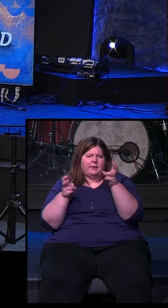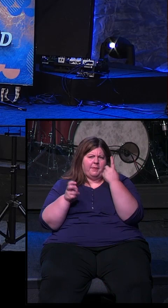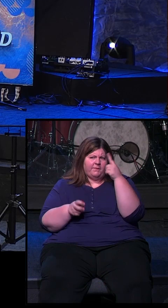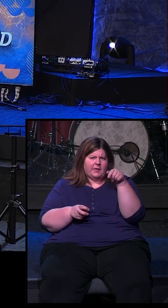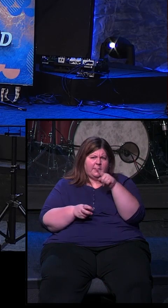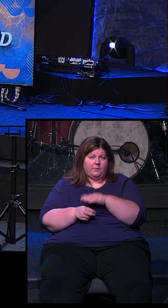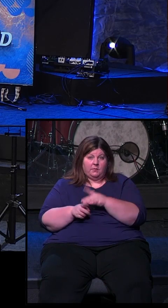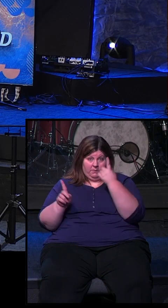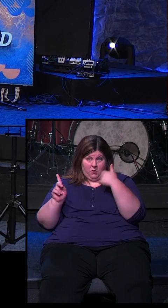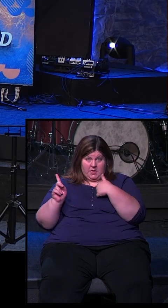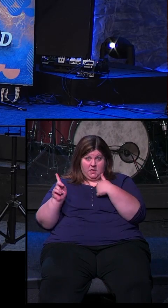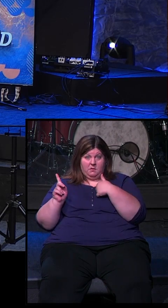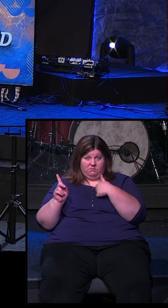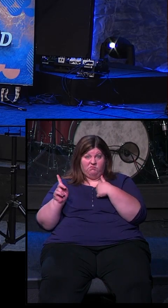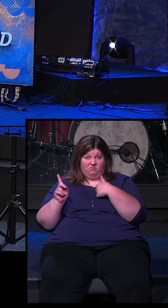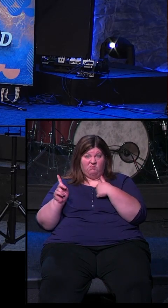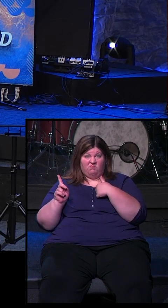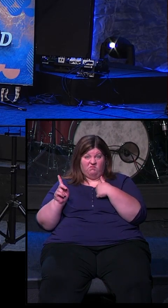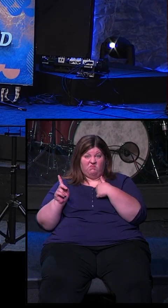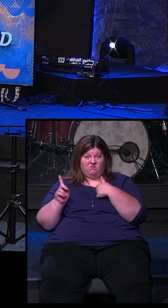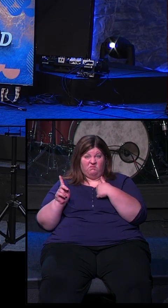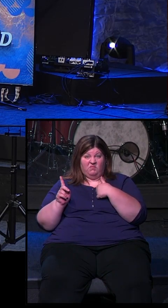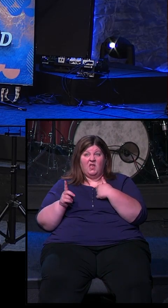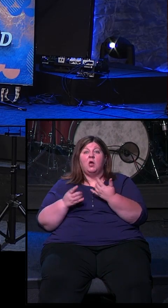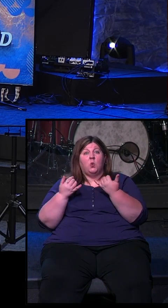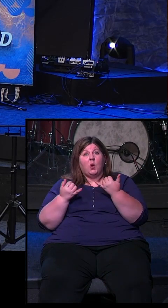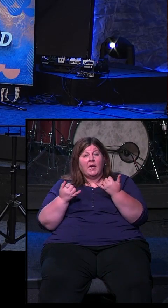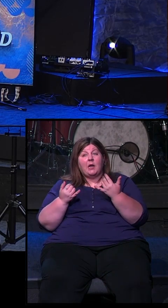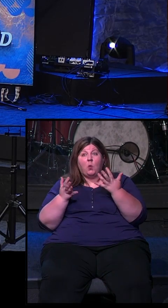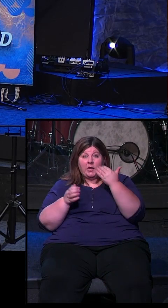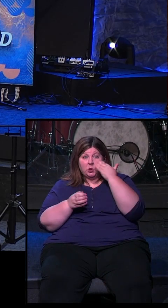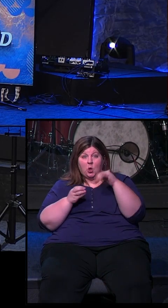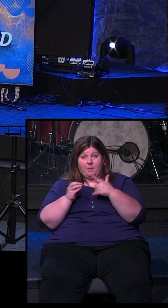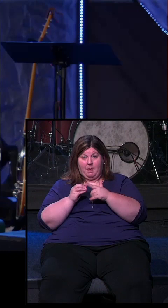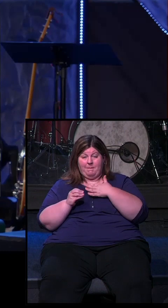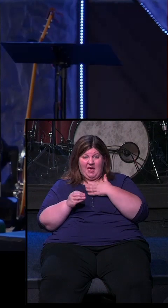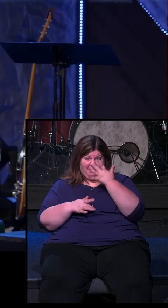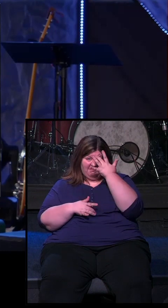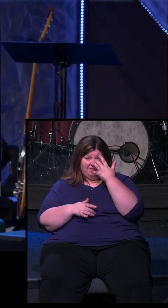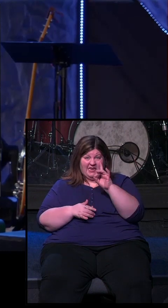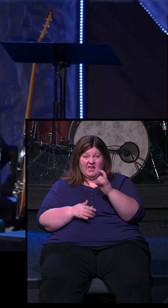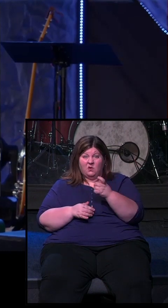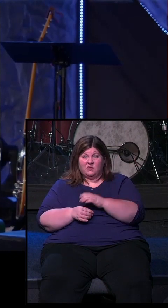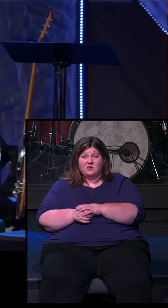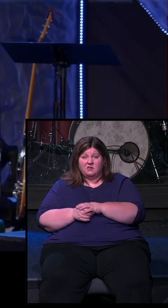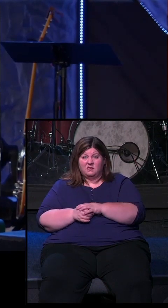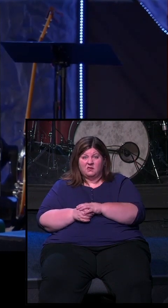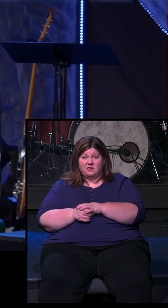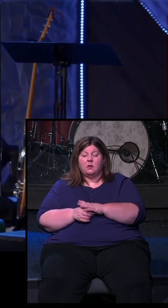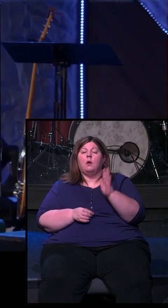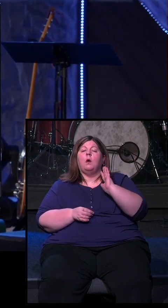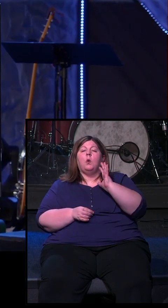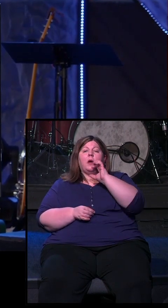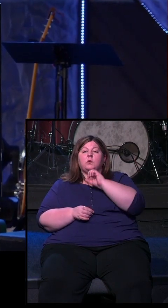I'll tell you what it is for me. Right now, I want clarity about my diagnosis. So when I was